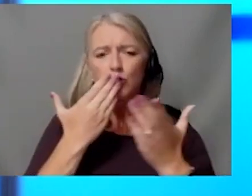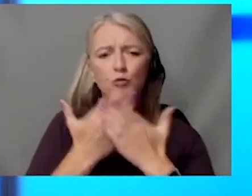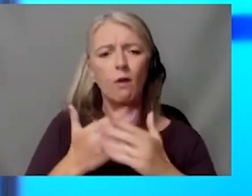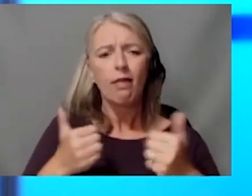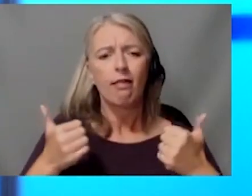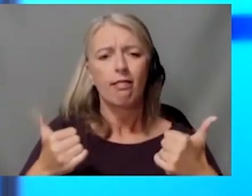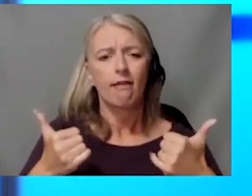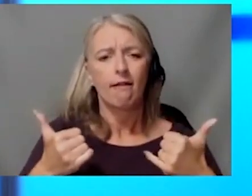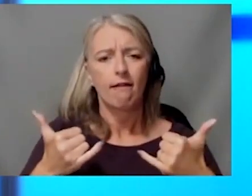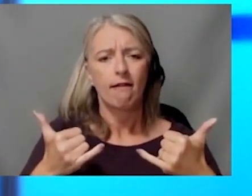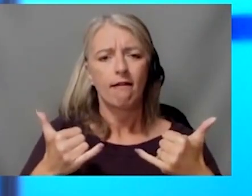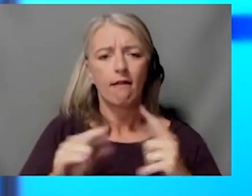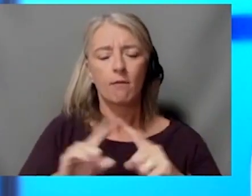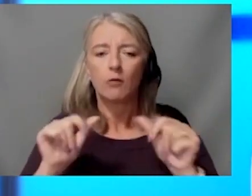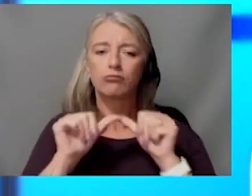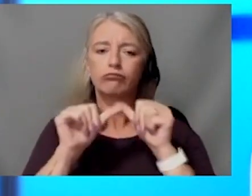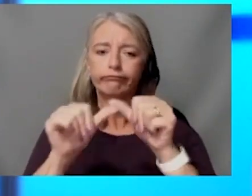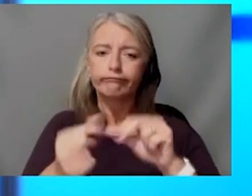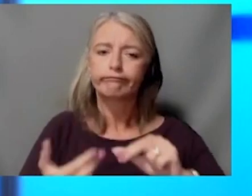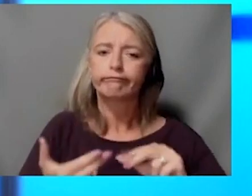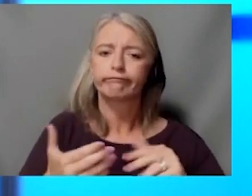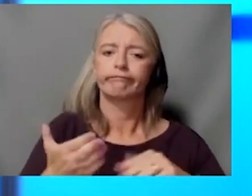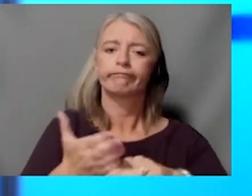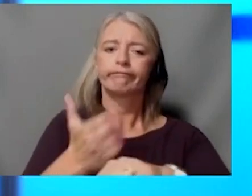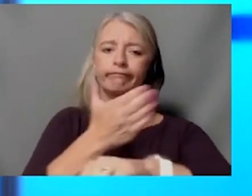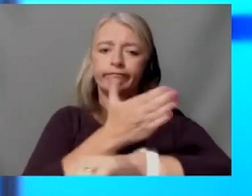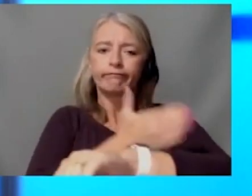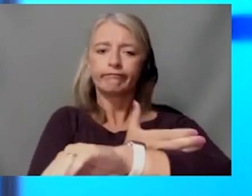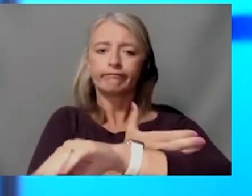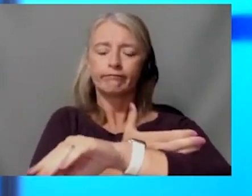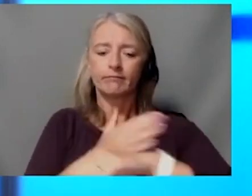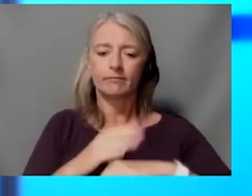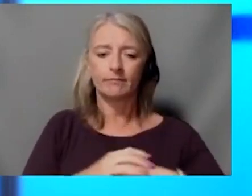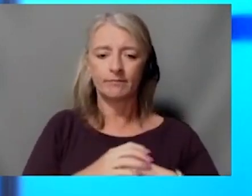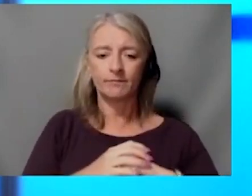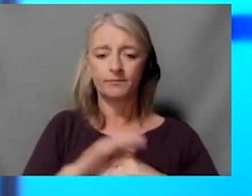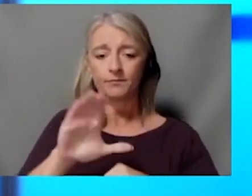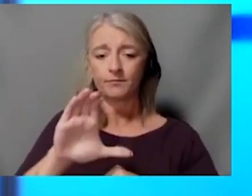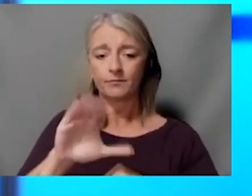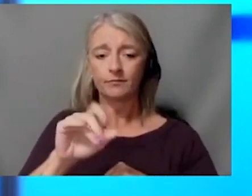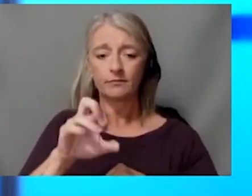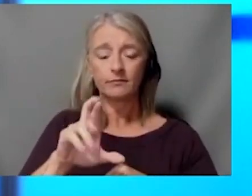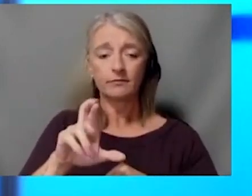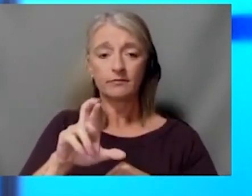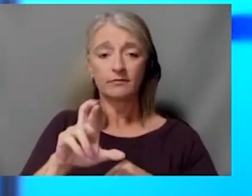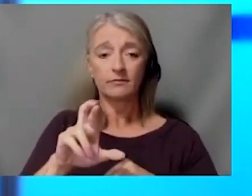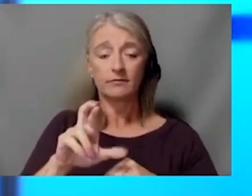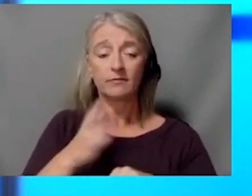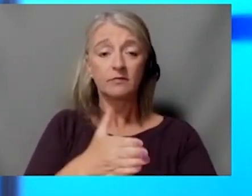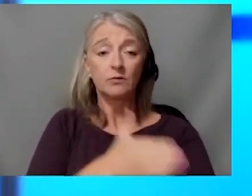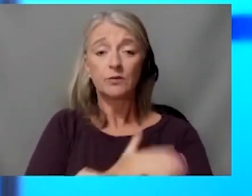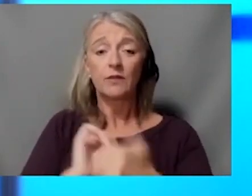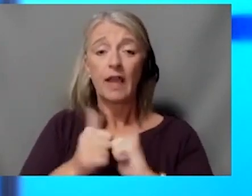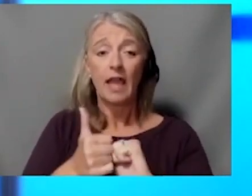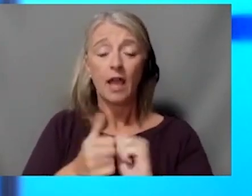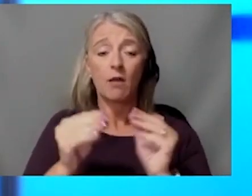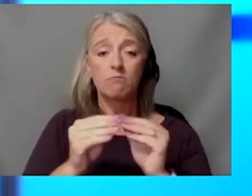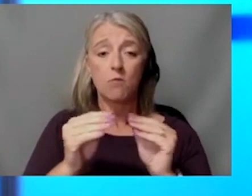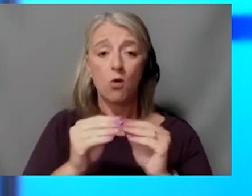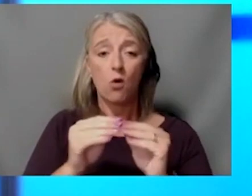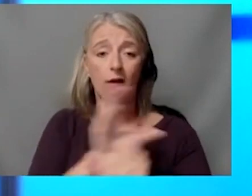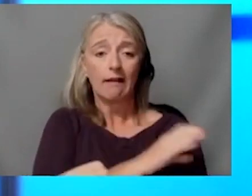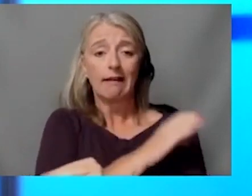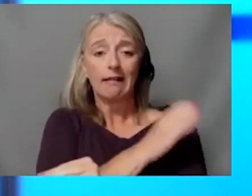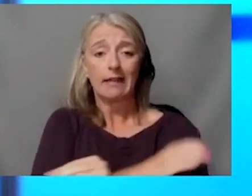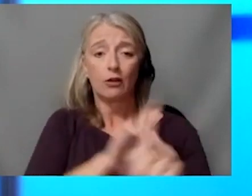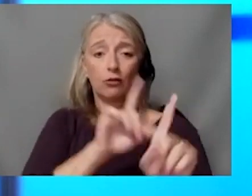want to continue to get better. And the only way for cancer treatments to get better is through clinical trials. That means that for many patients, the way to